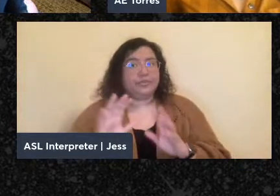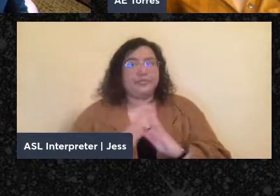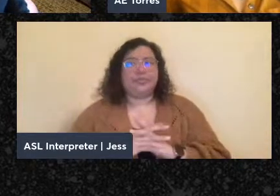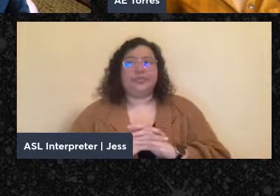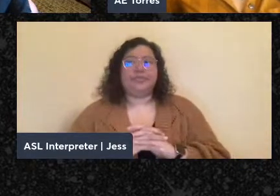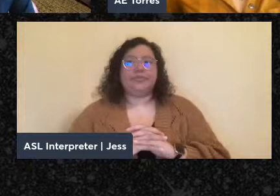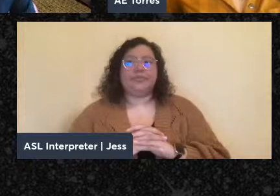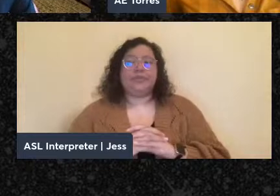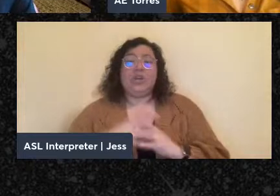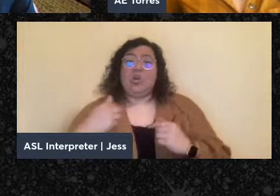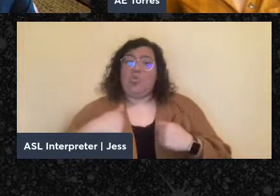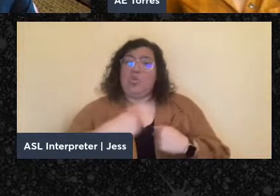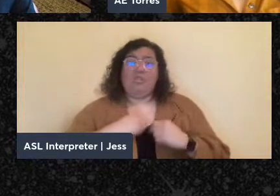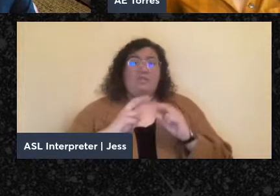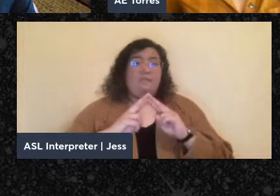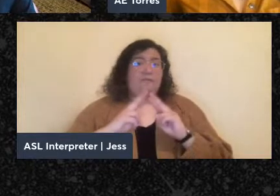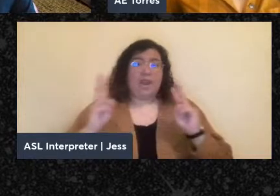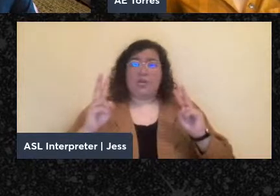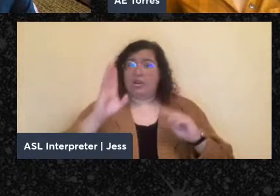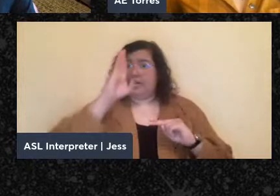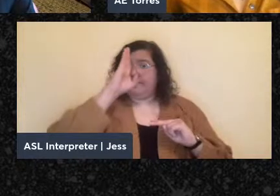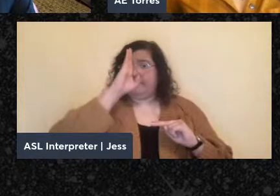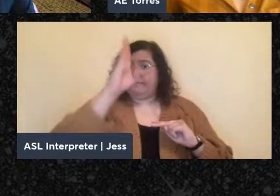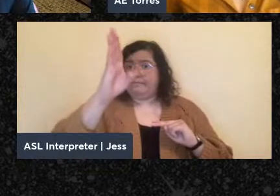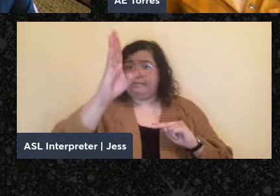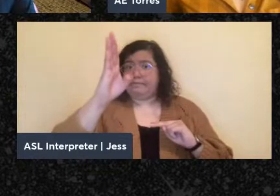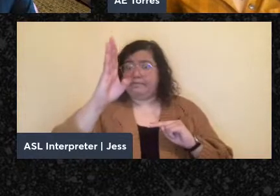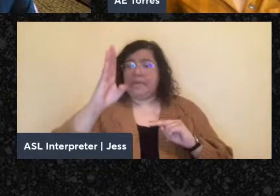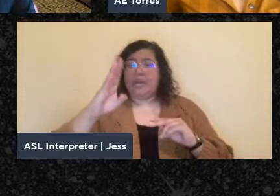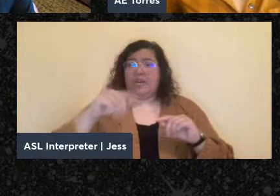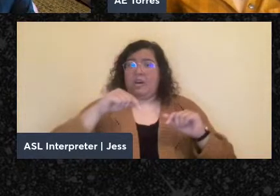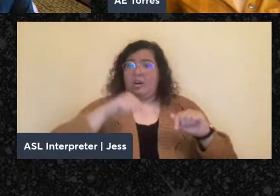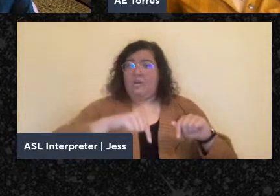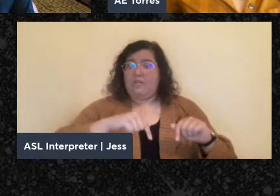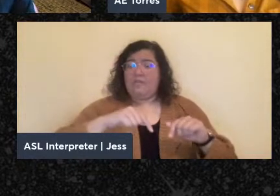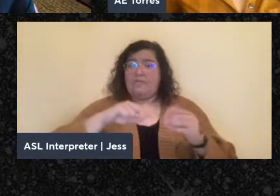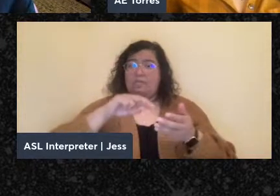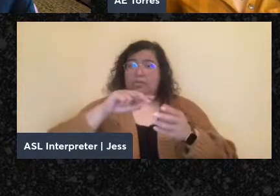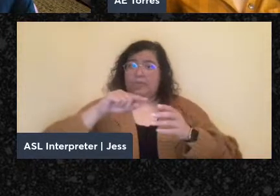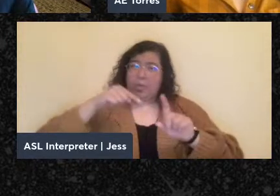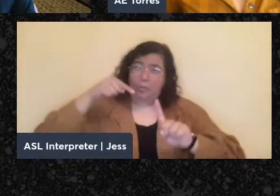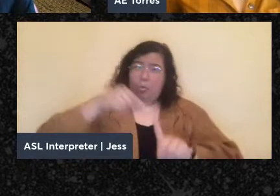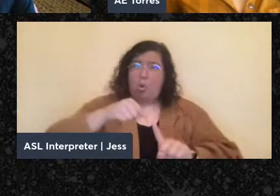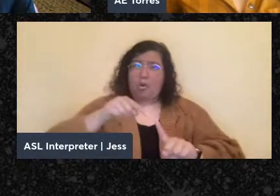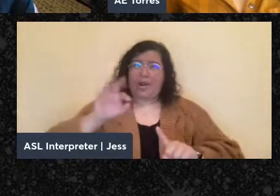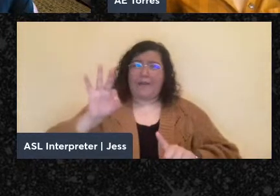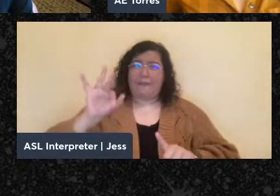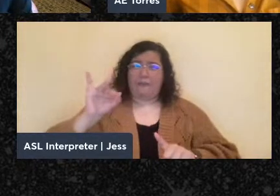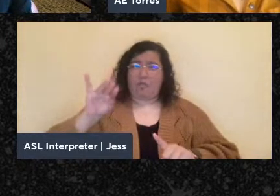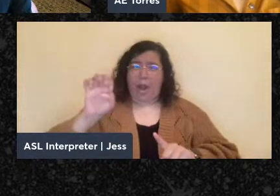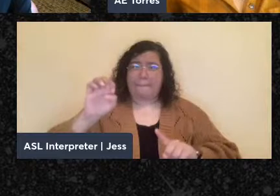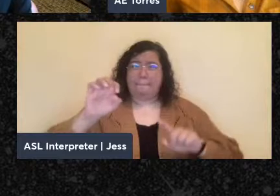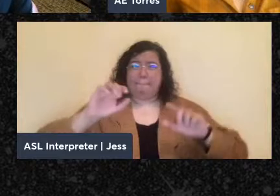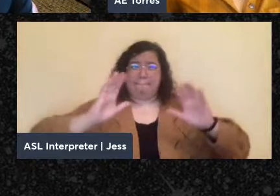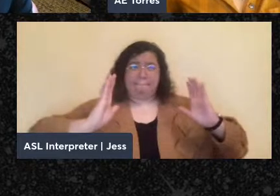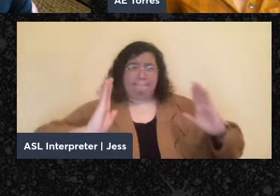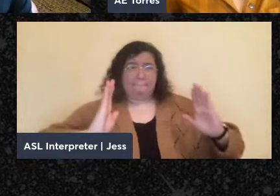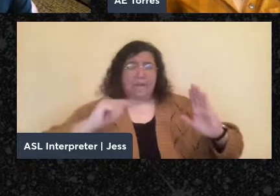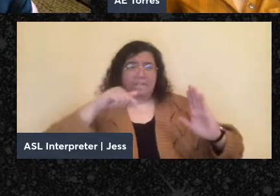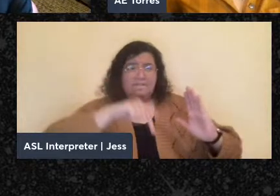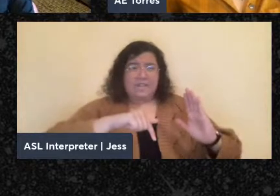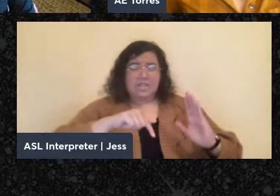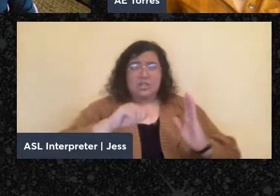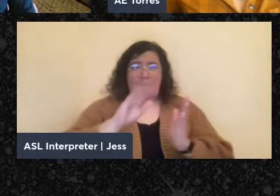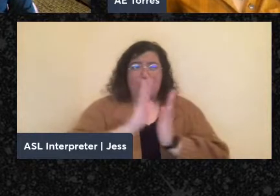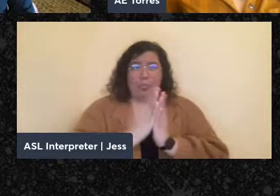very explicit in our framing of this book, especially in the conclusion that Anna and I co-wrote, that as